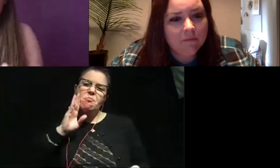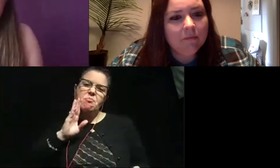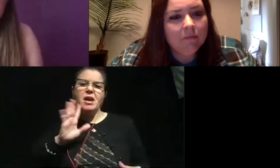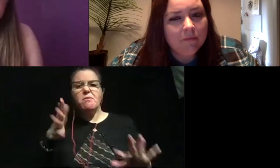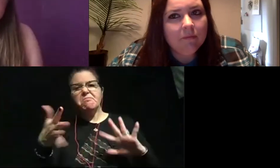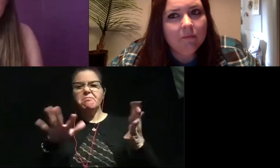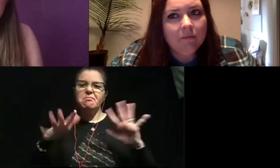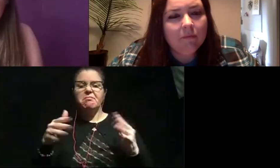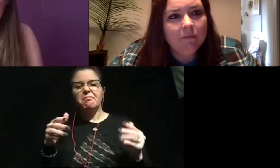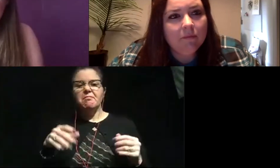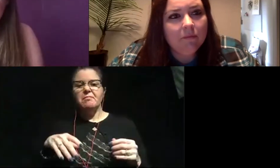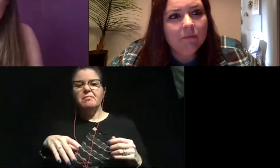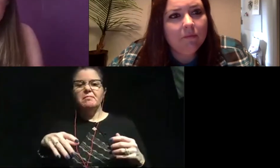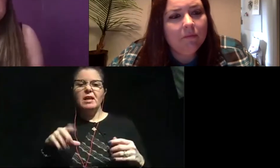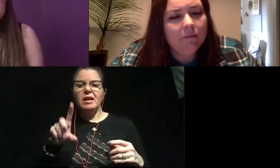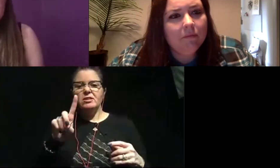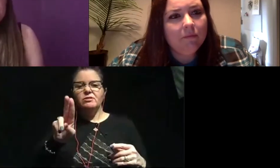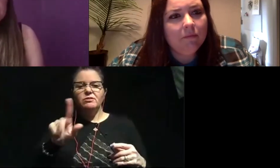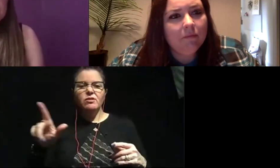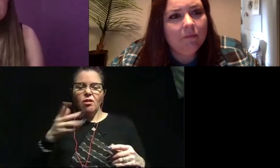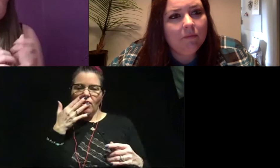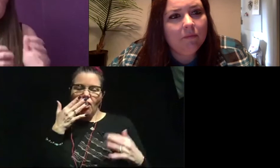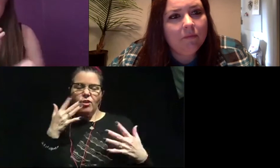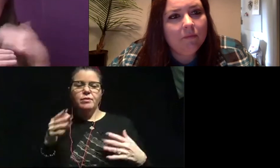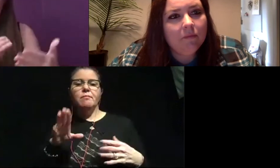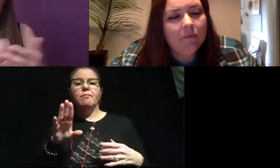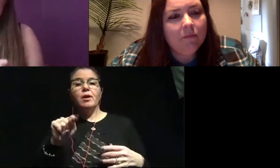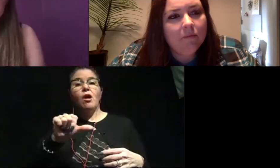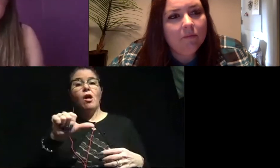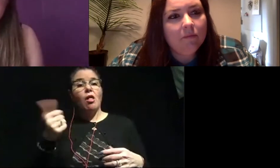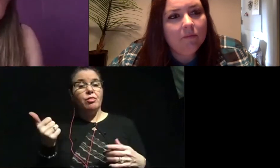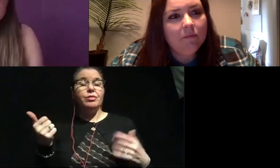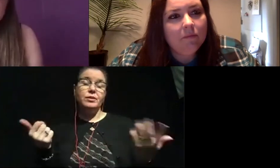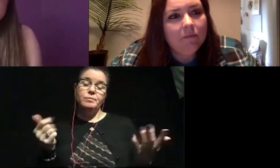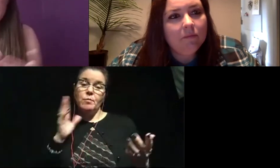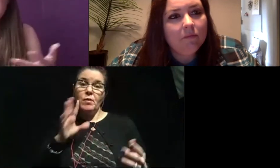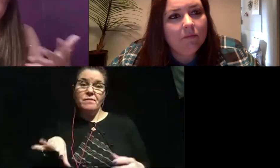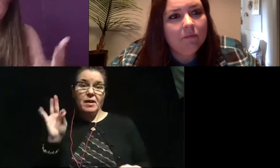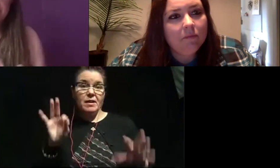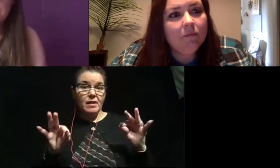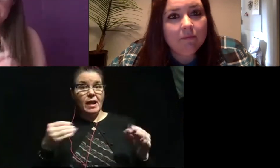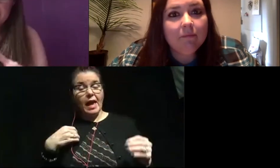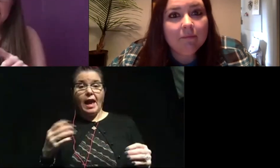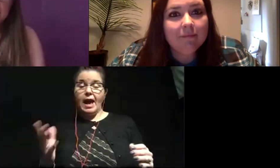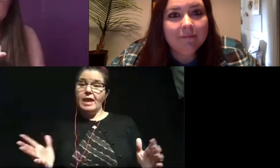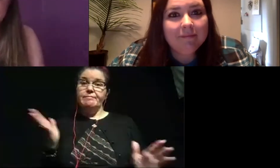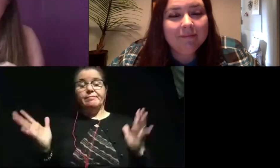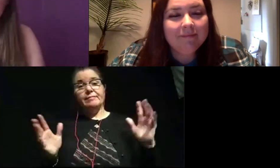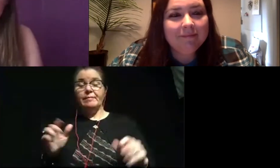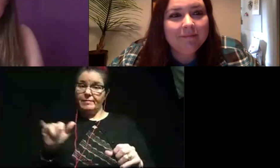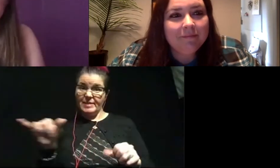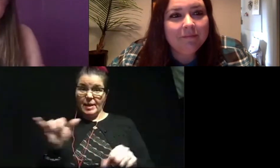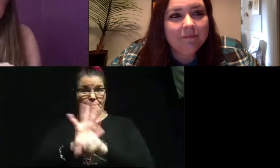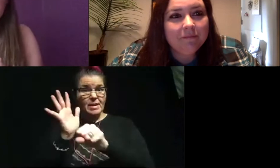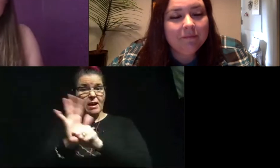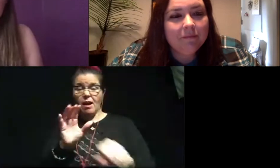kind of a dull colored, but other dinosaurs were probably going to start to see maybe had flashy feathers like peacocks today or